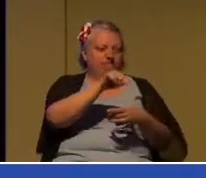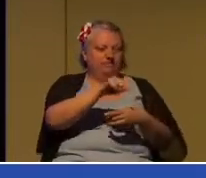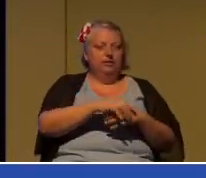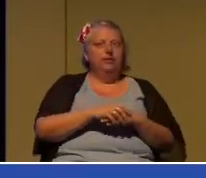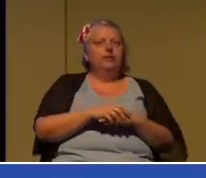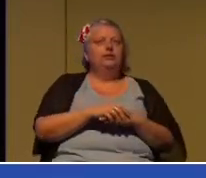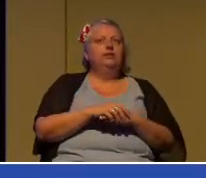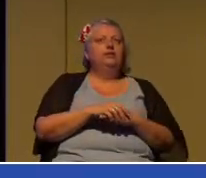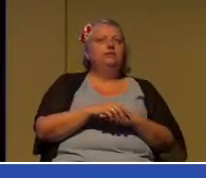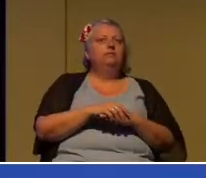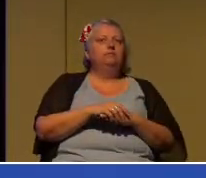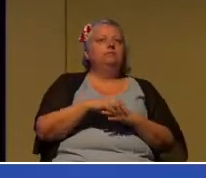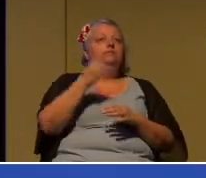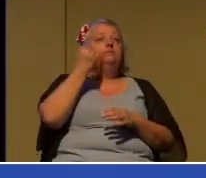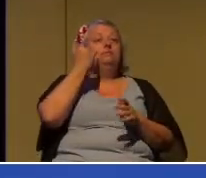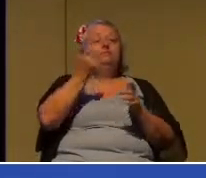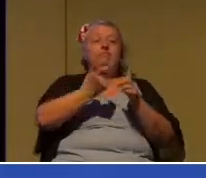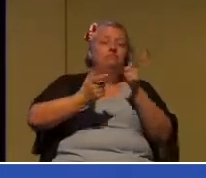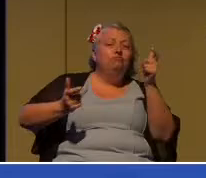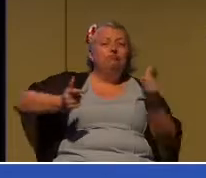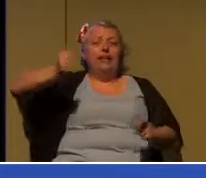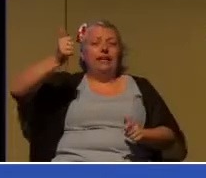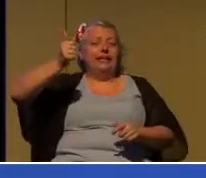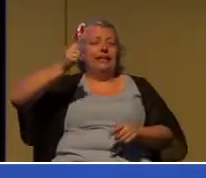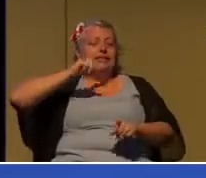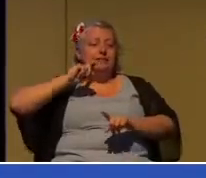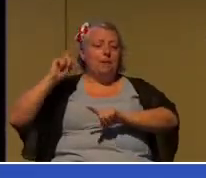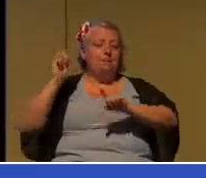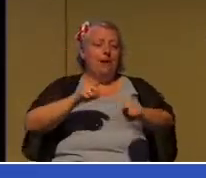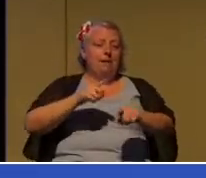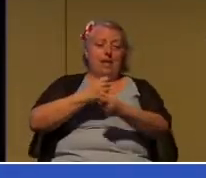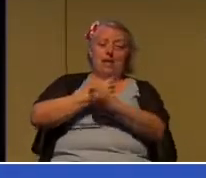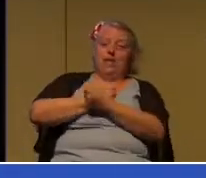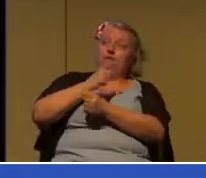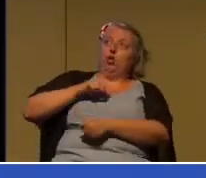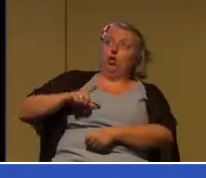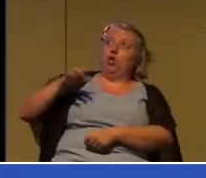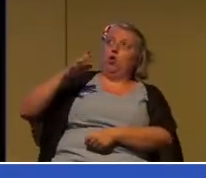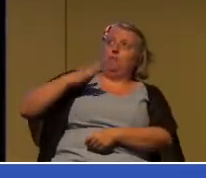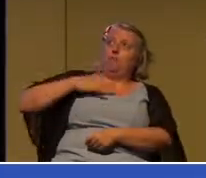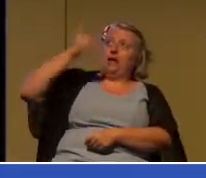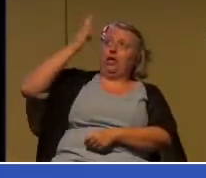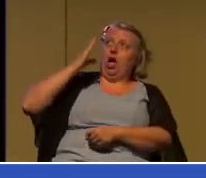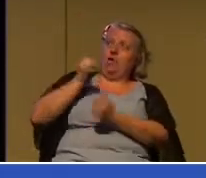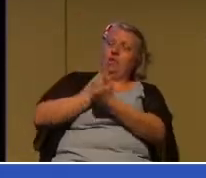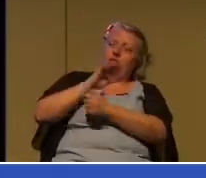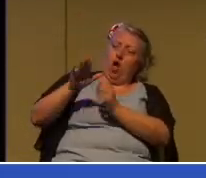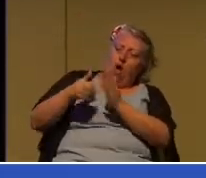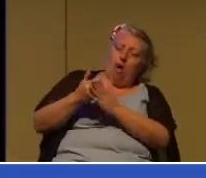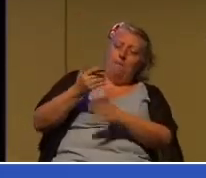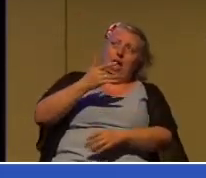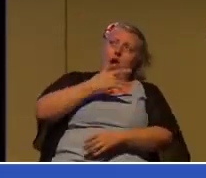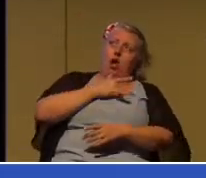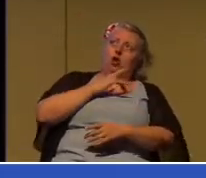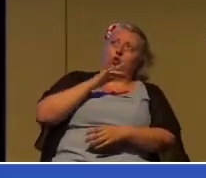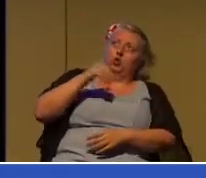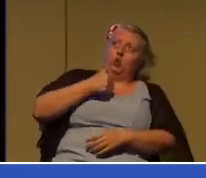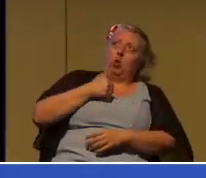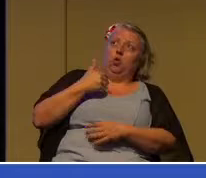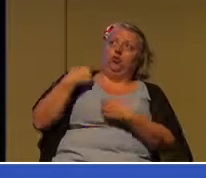If the greatest commandment is to love the Lord my God with all of my heart, soul, strength, and mind, then what's the second commandment?